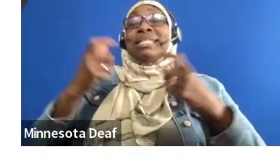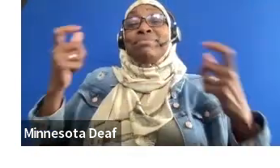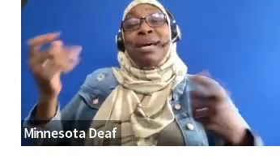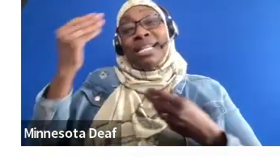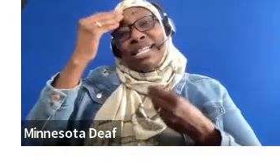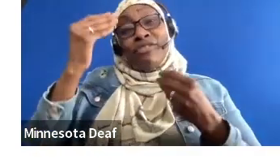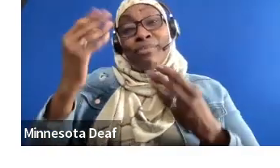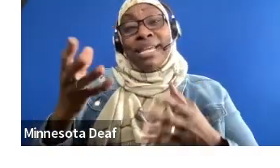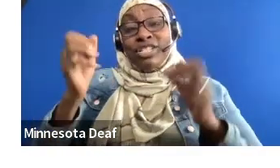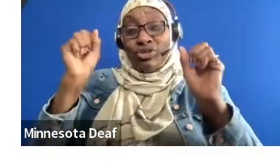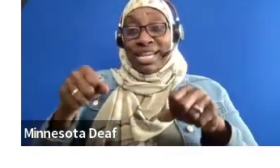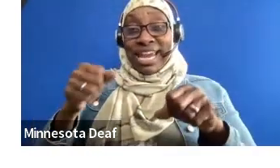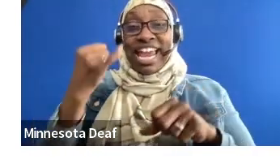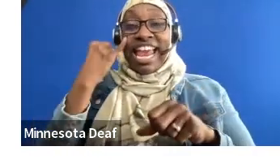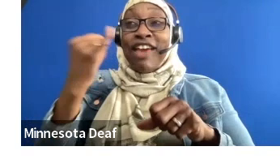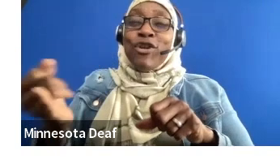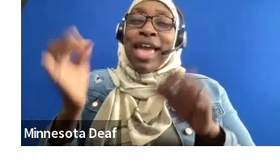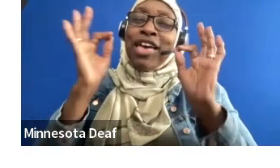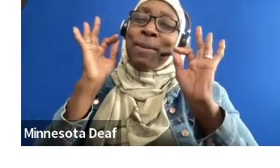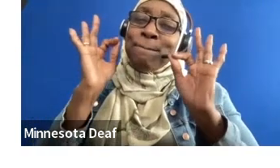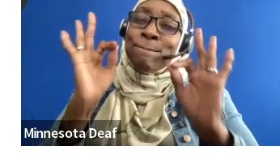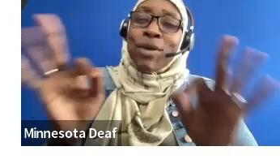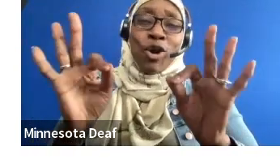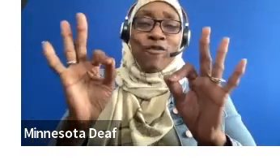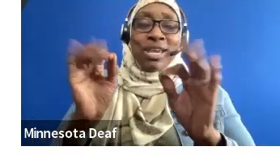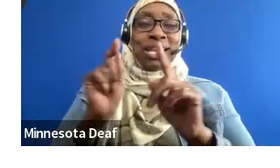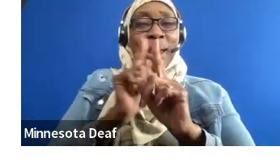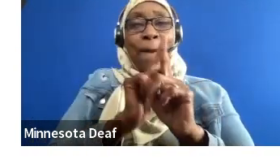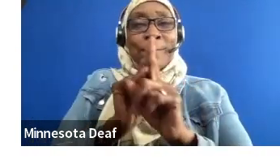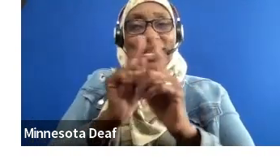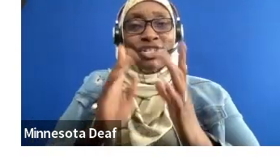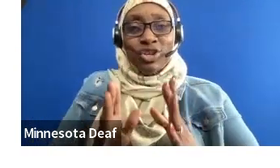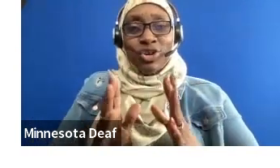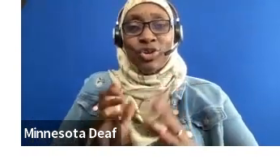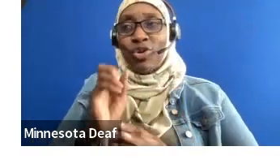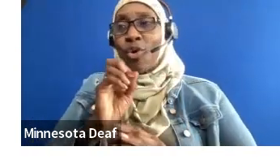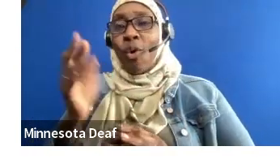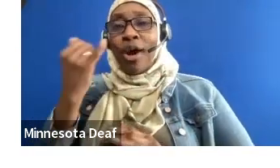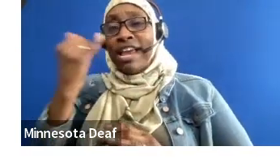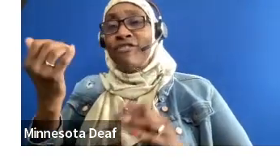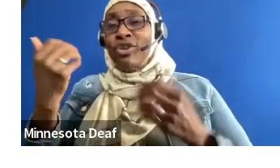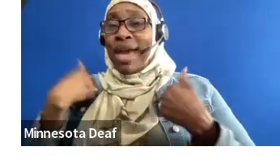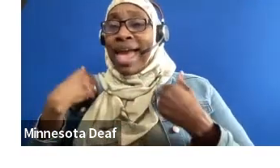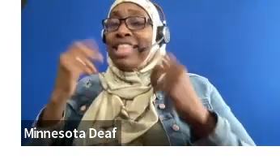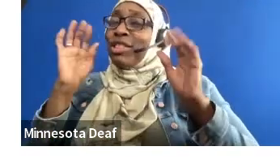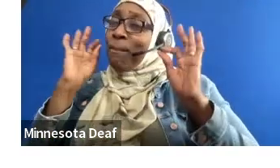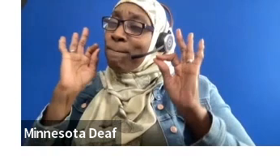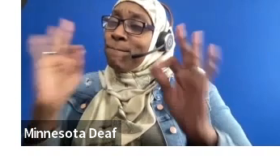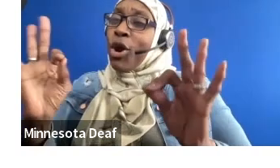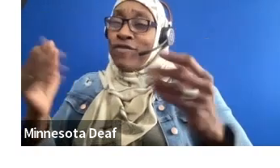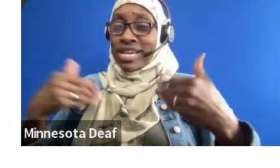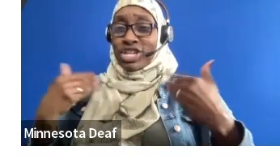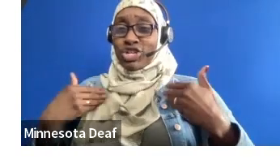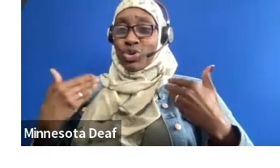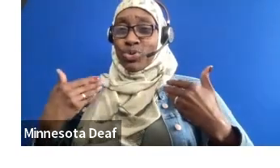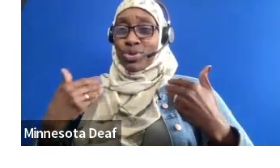mentee, what would they look like, right? What is their personality? What disabilities are you comfortable with, right? Because some people aren't really comfortable